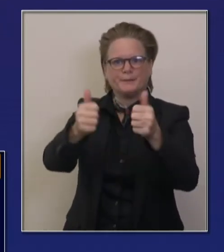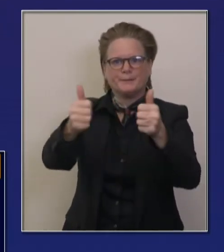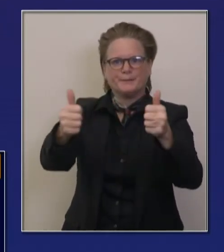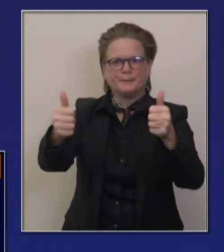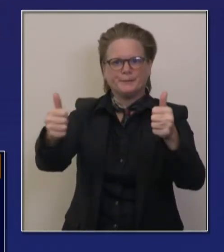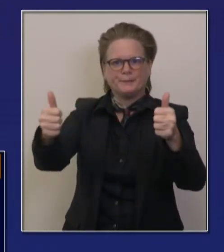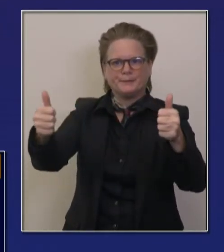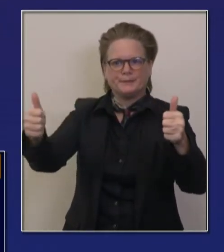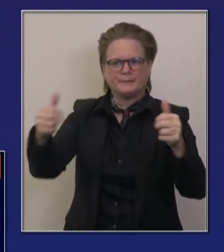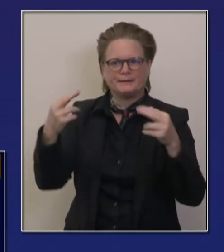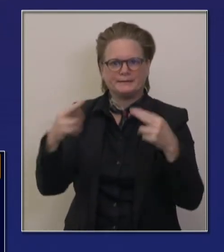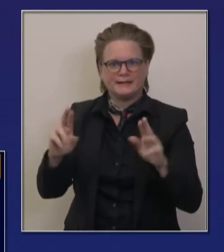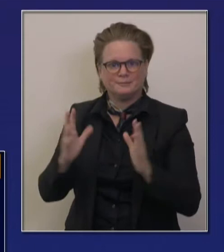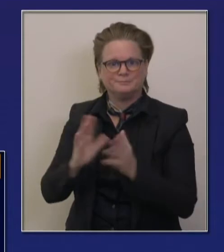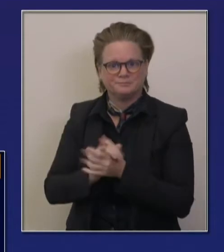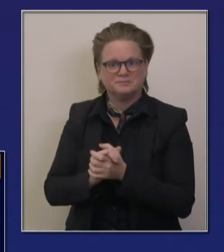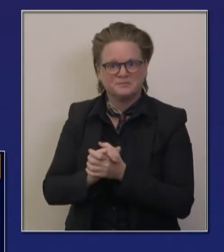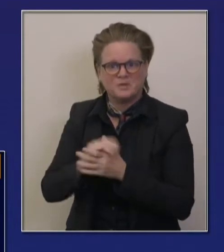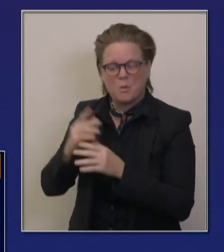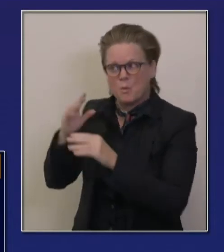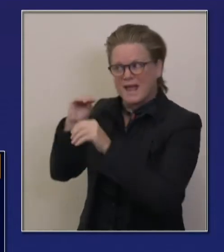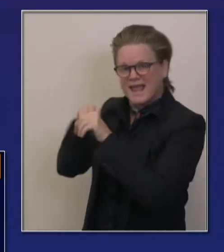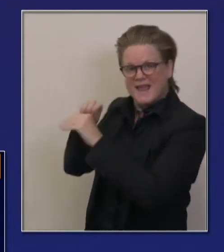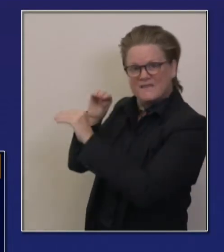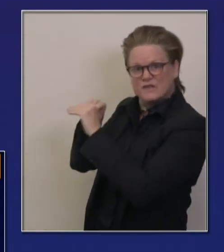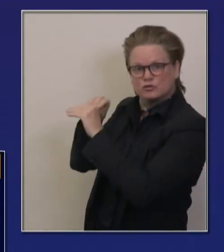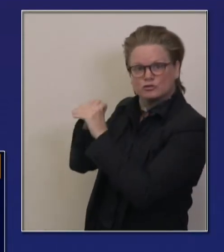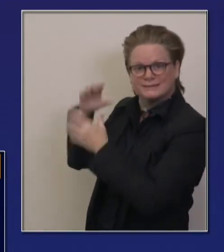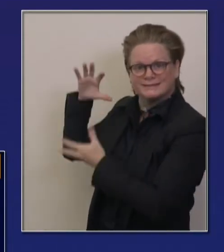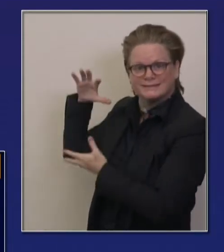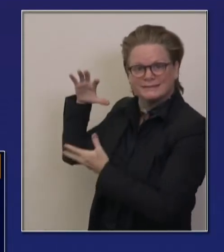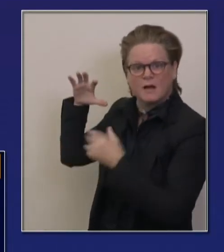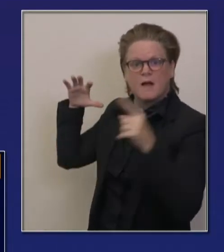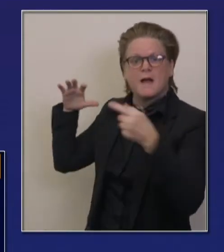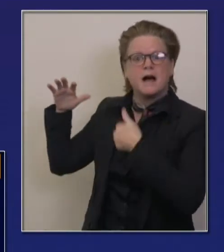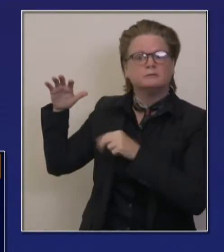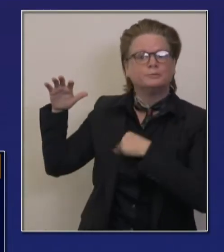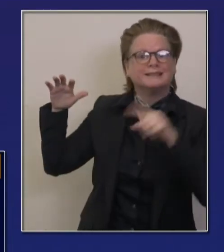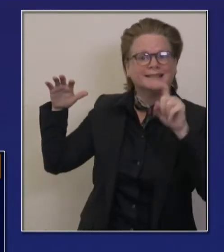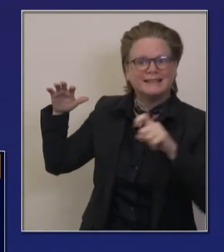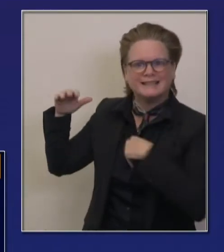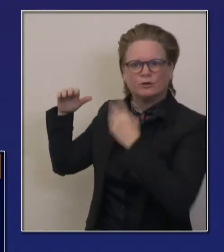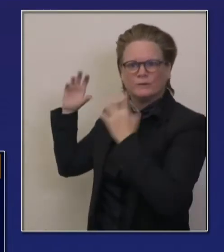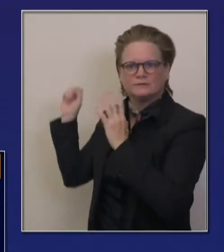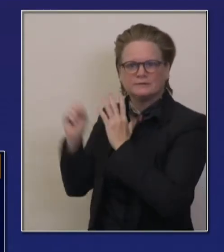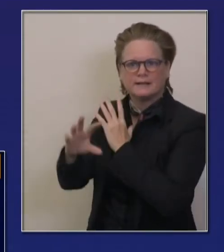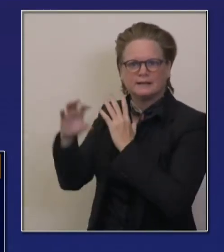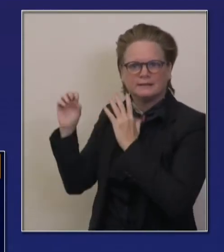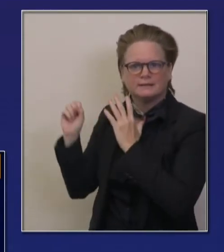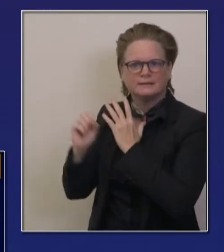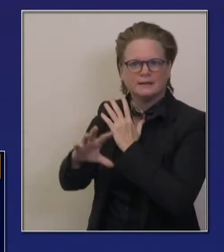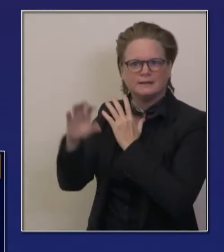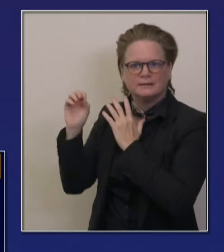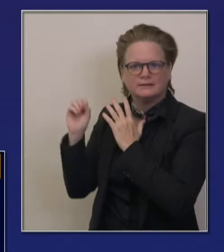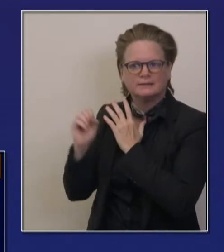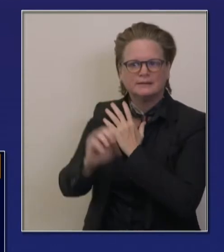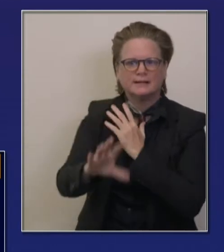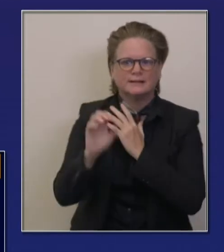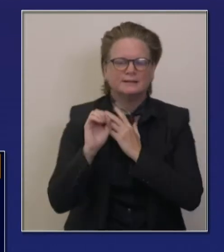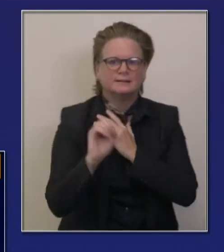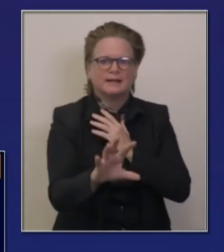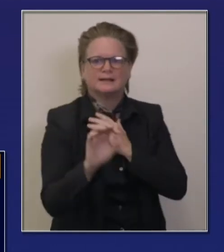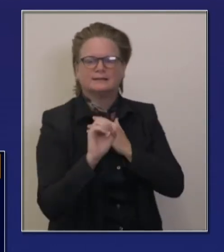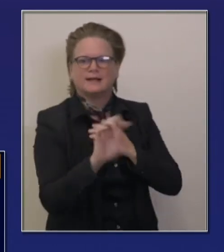up these surge locations in a moment's notice, at least within 96 hours, and our sophistication